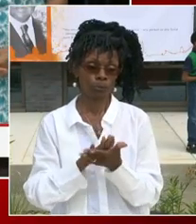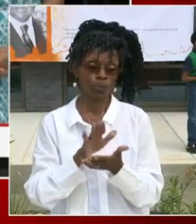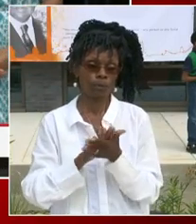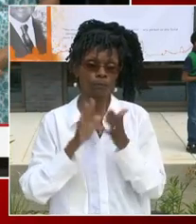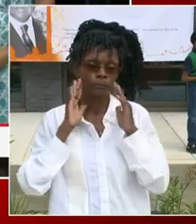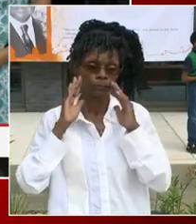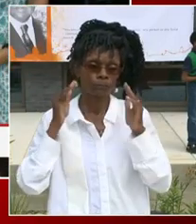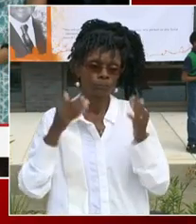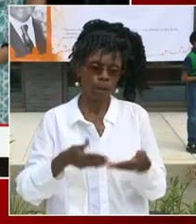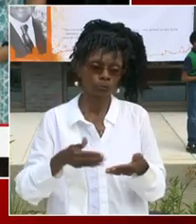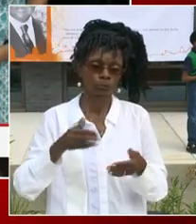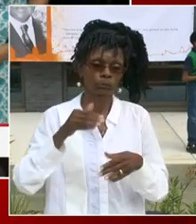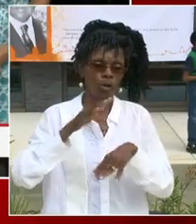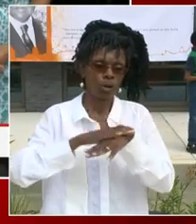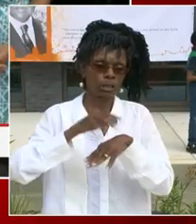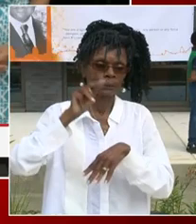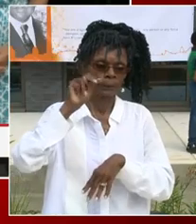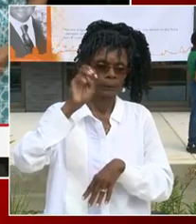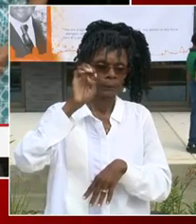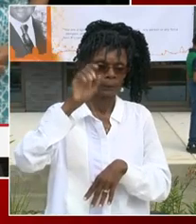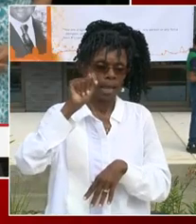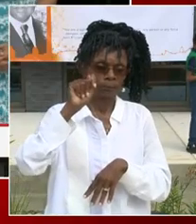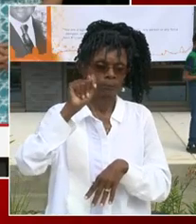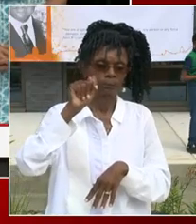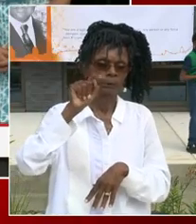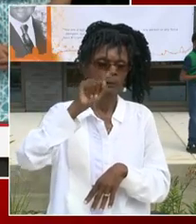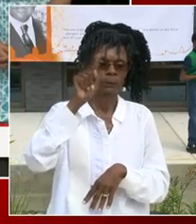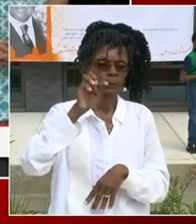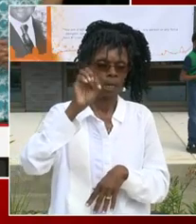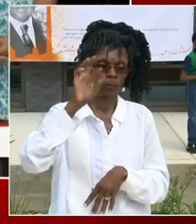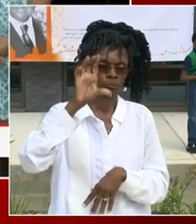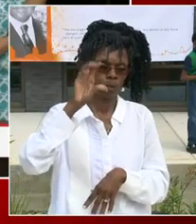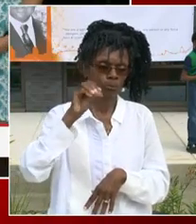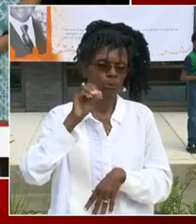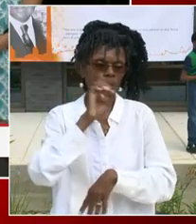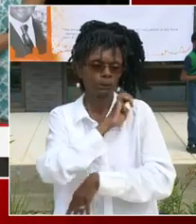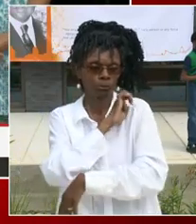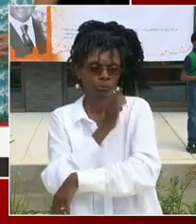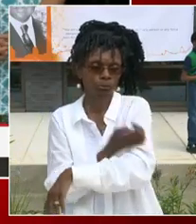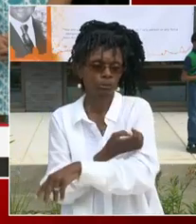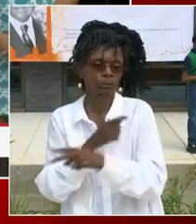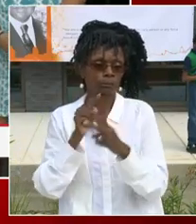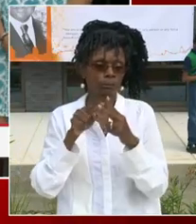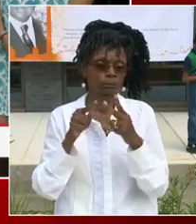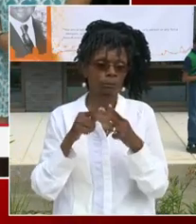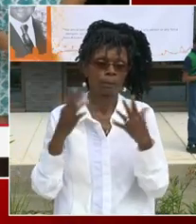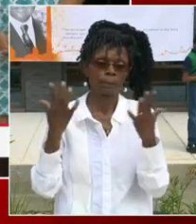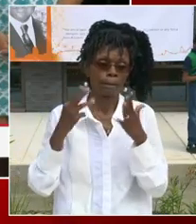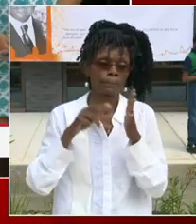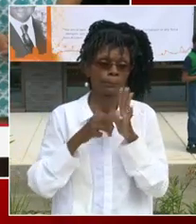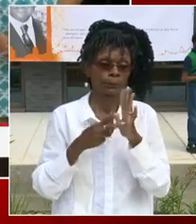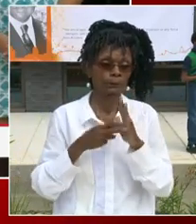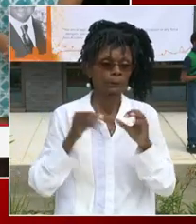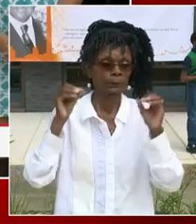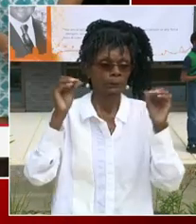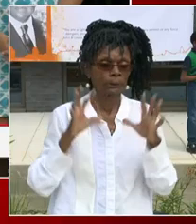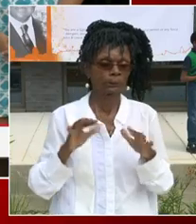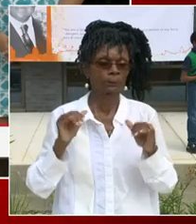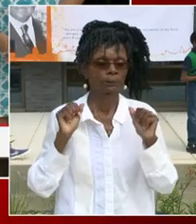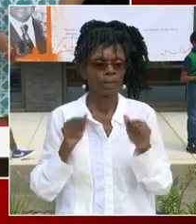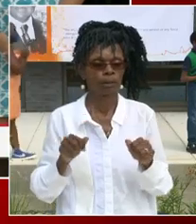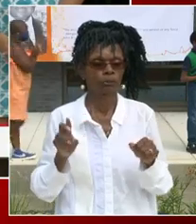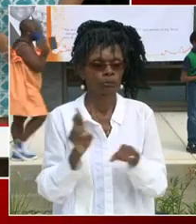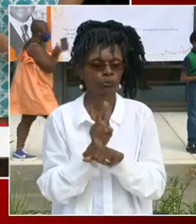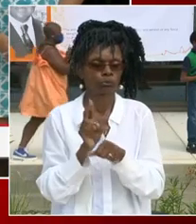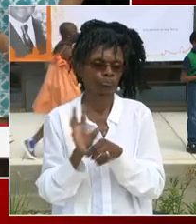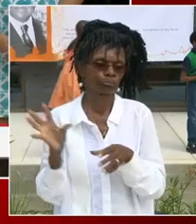opportunities for our students or future leaders to engage in hands-on learning and creative thinking while serving